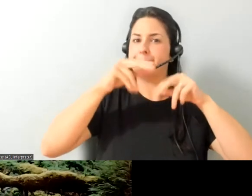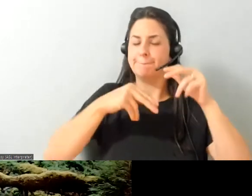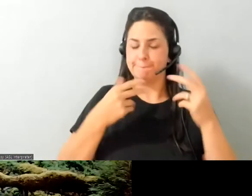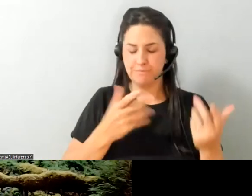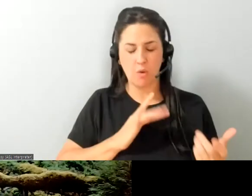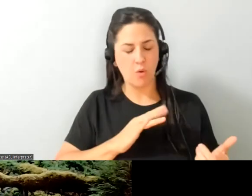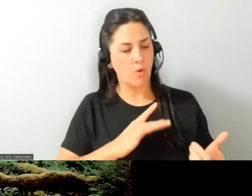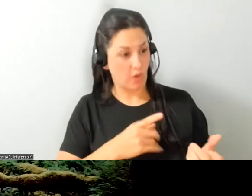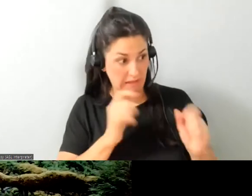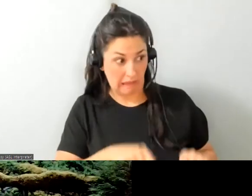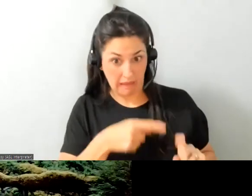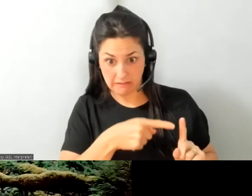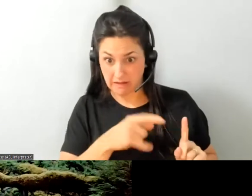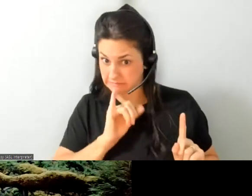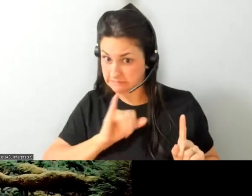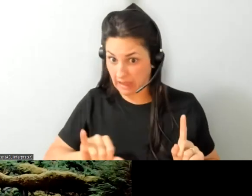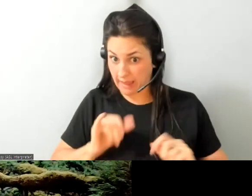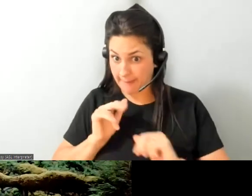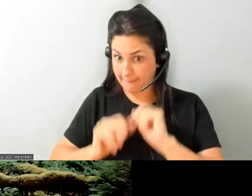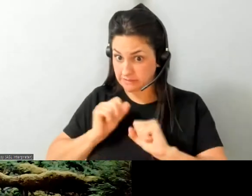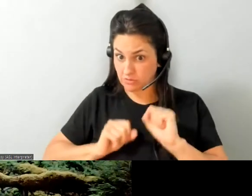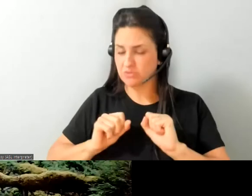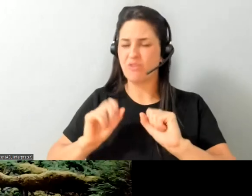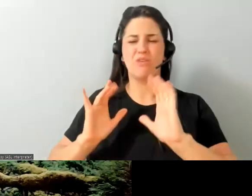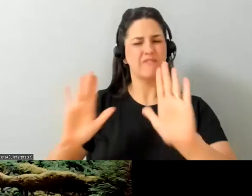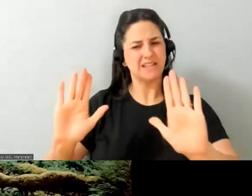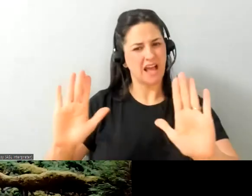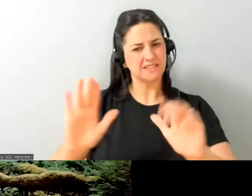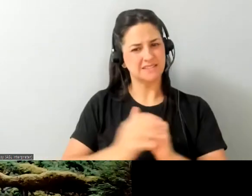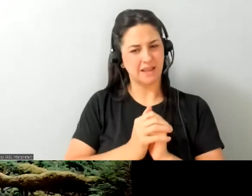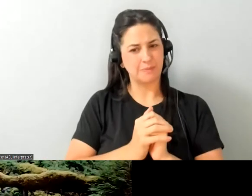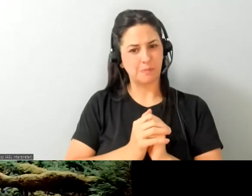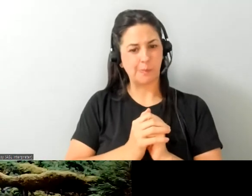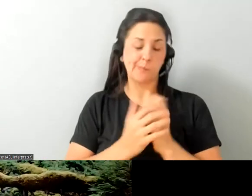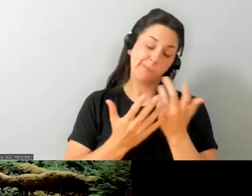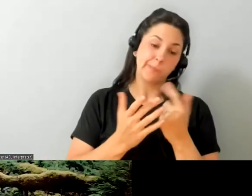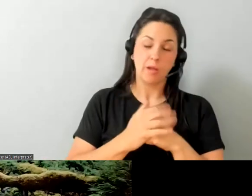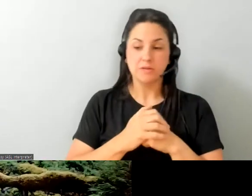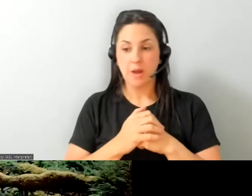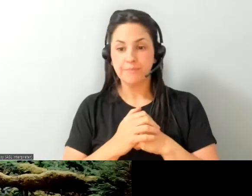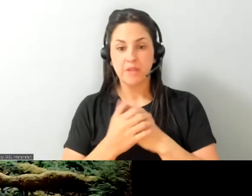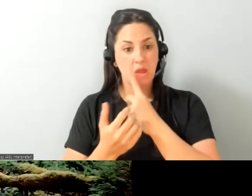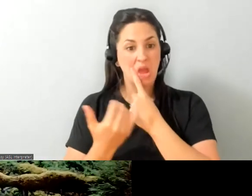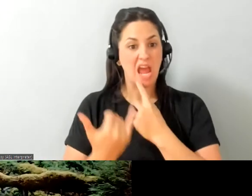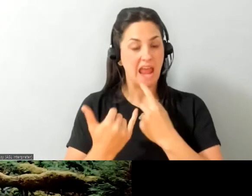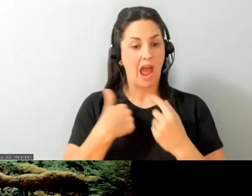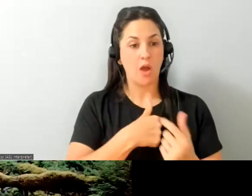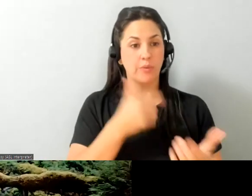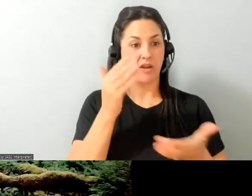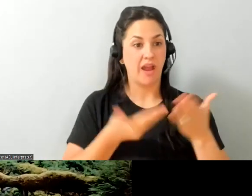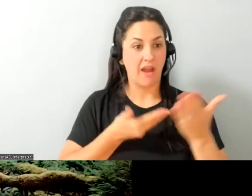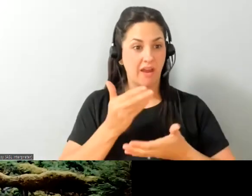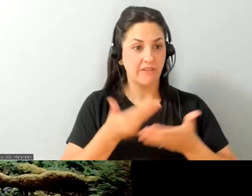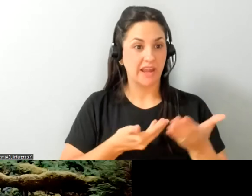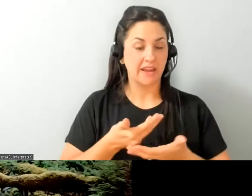outcome and so to connect that to your question uh so in our we are now hiring in our